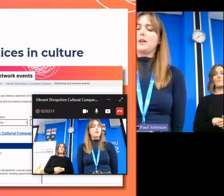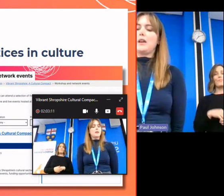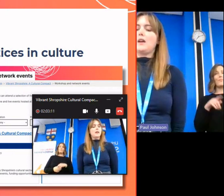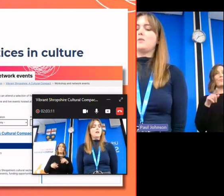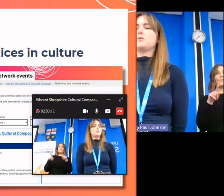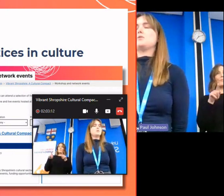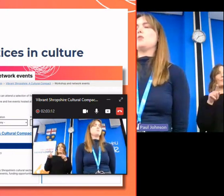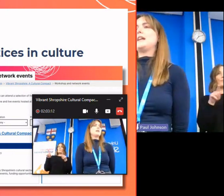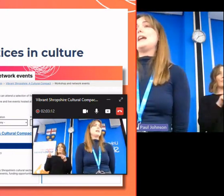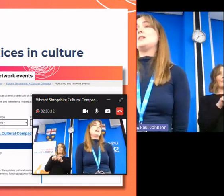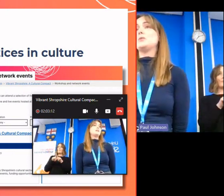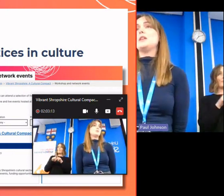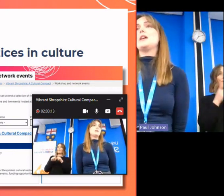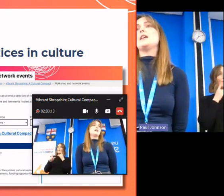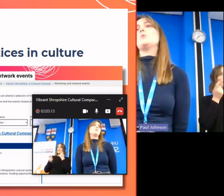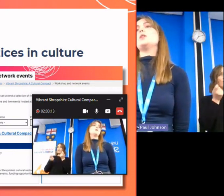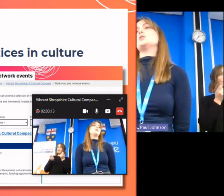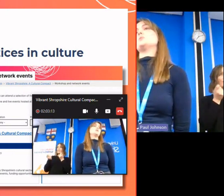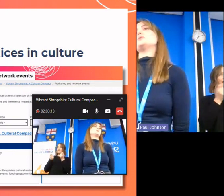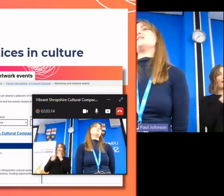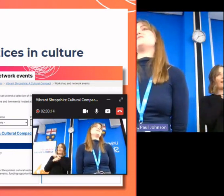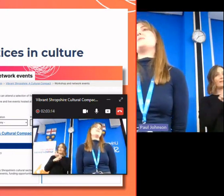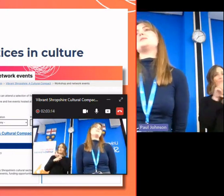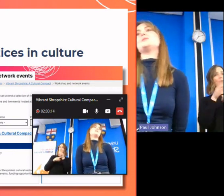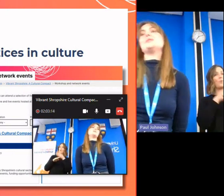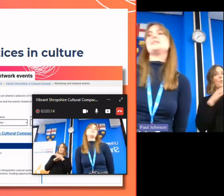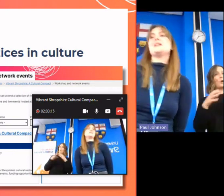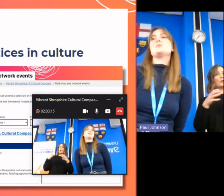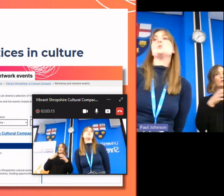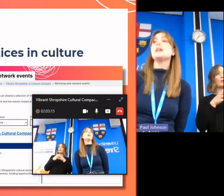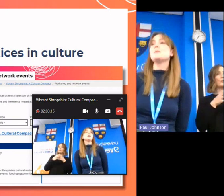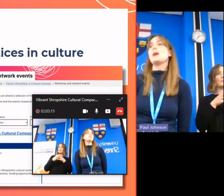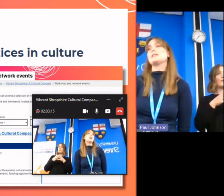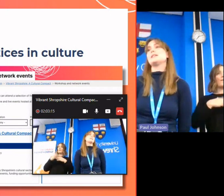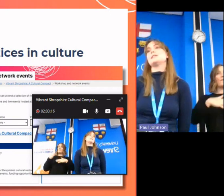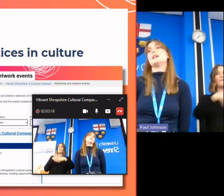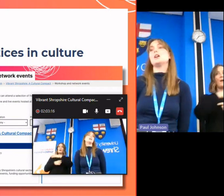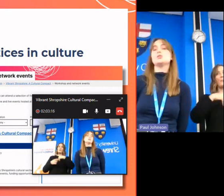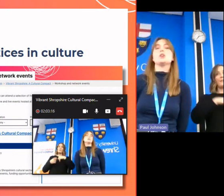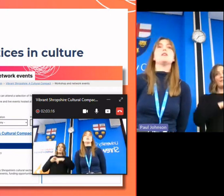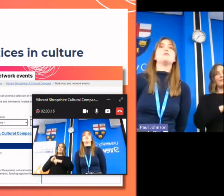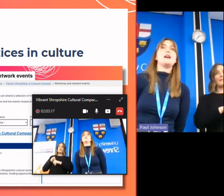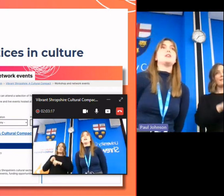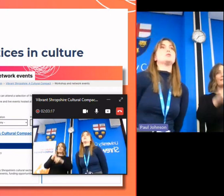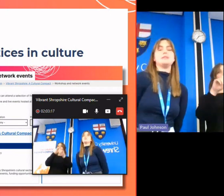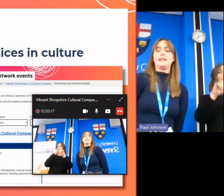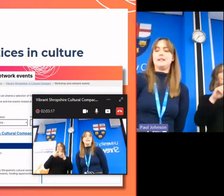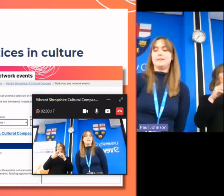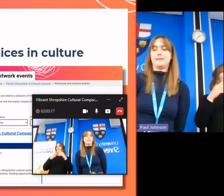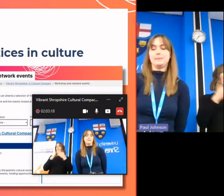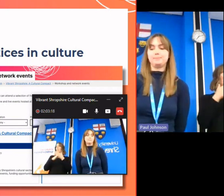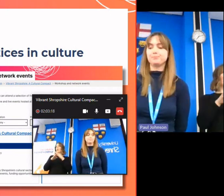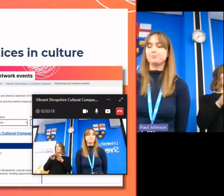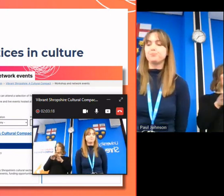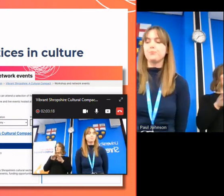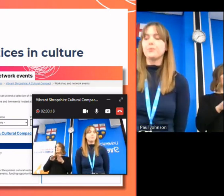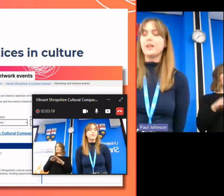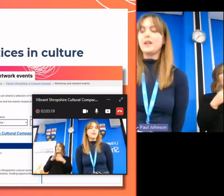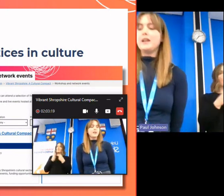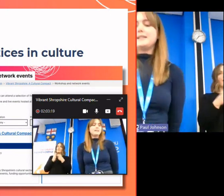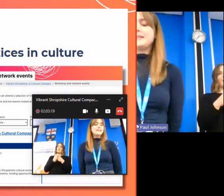we're also going to be looking at running later in the year workshops on environmental sustainable working practices in culture and financial resilience